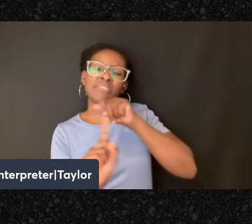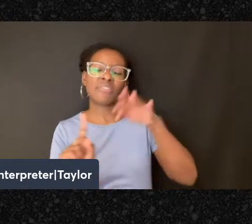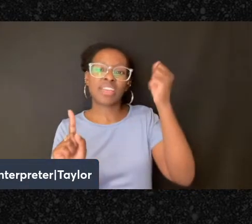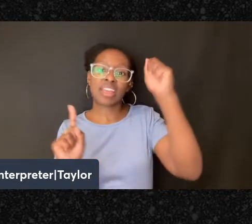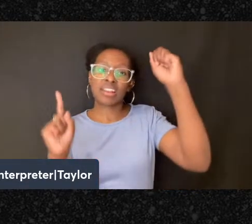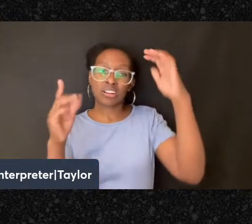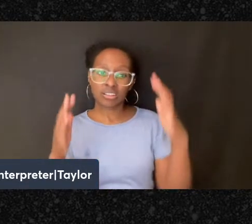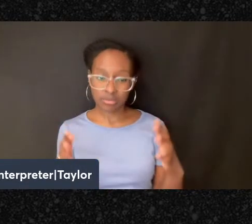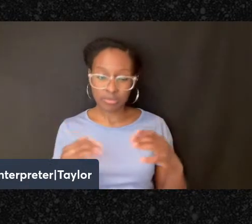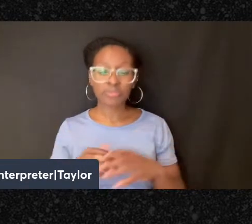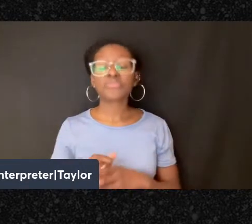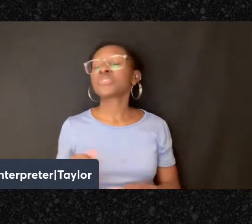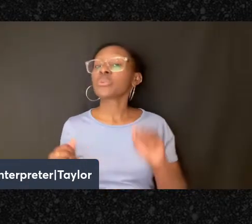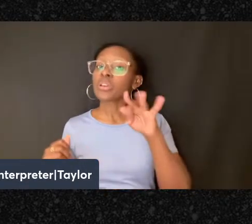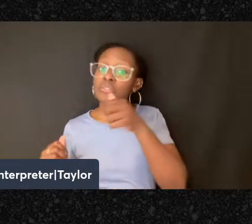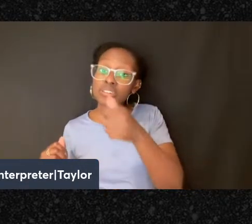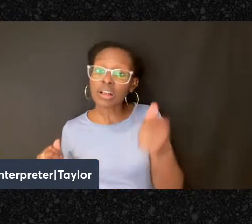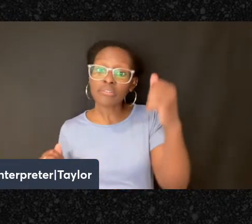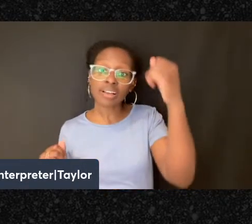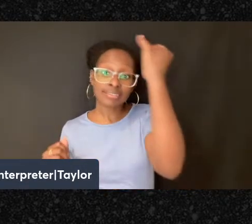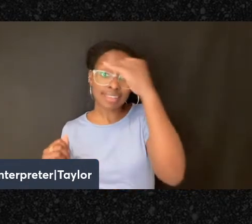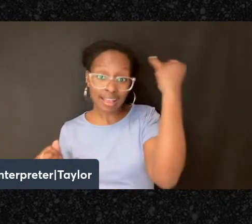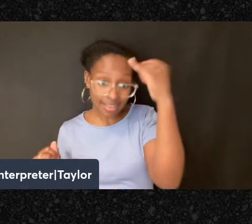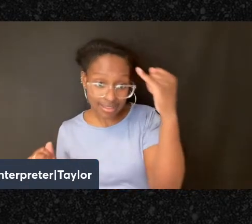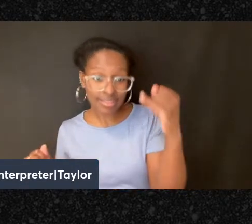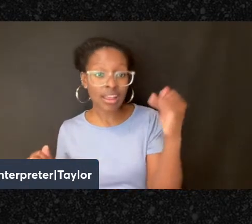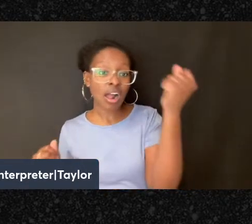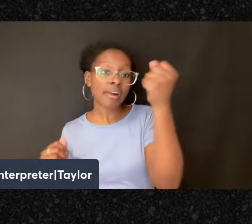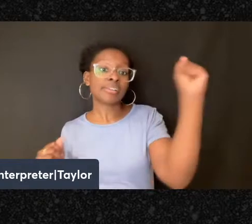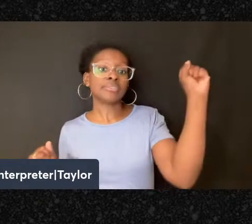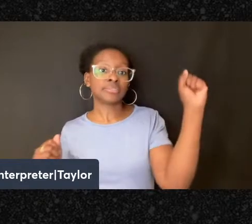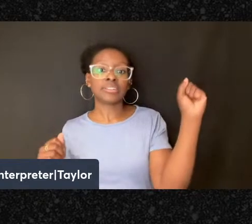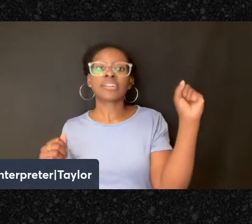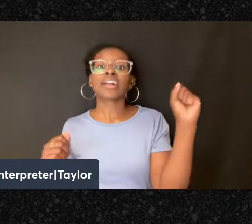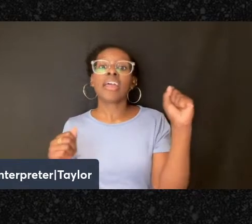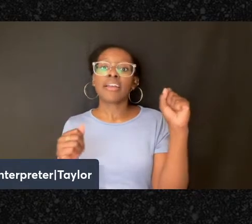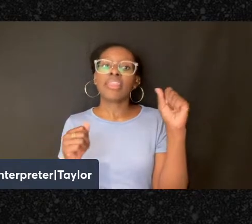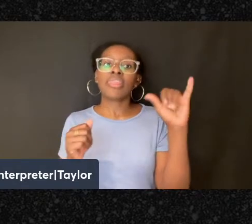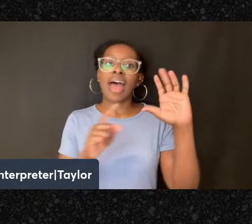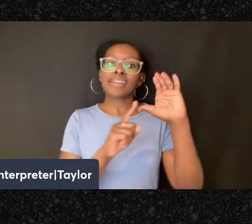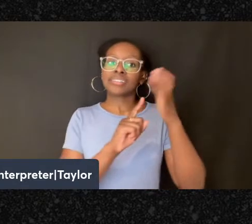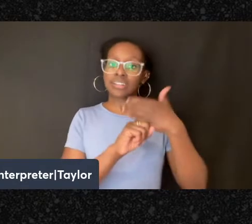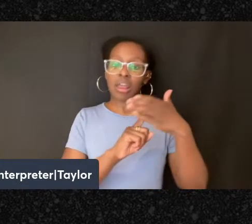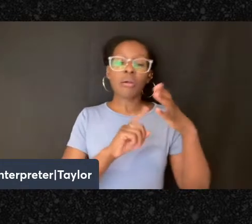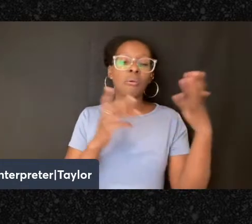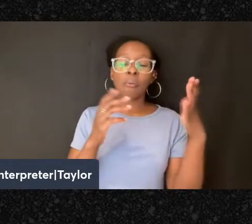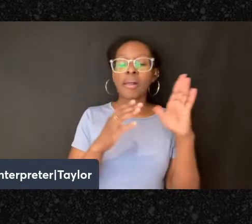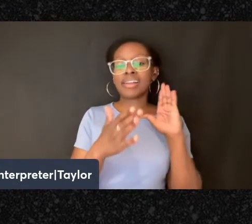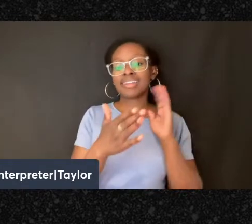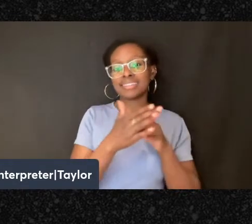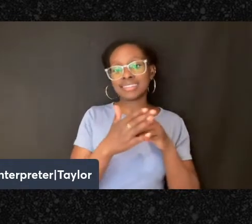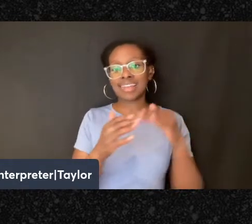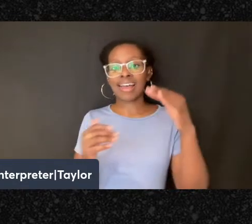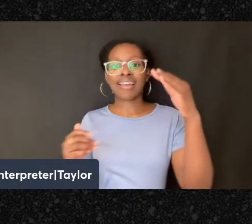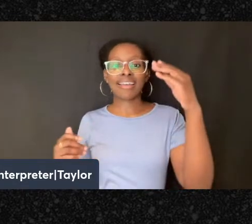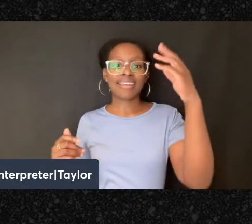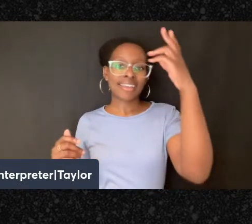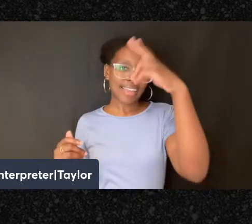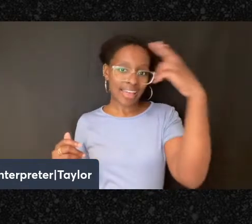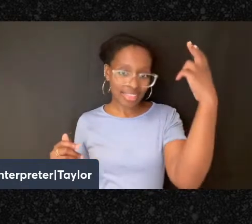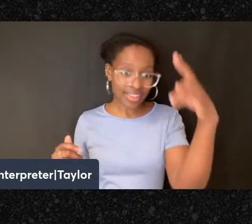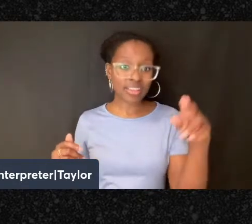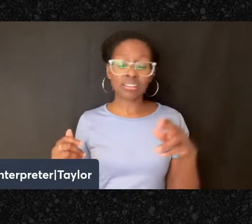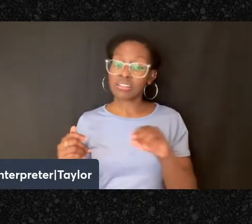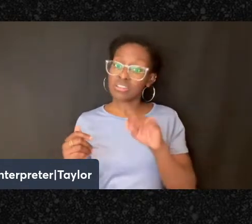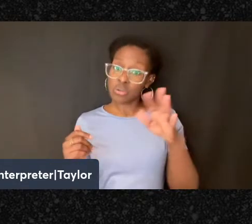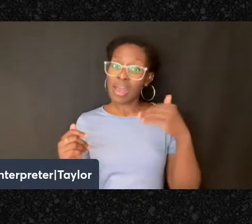So if you're an Italian anarchist, the form that it takes is anti Catholic, and you have a sort of atheism that